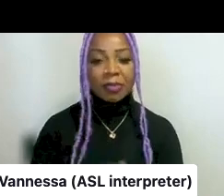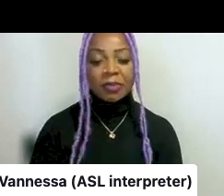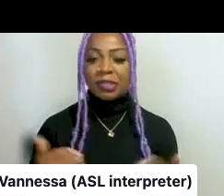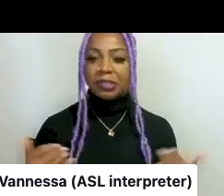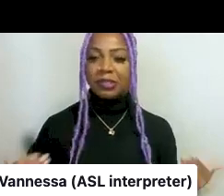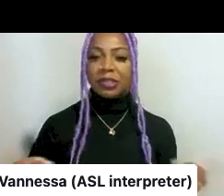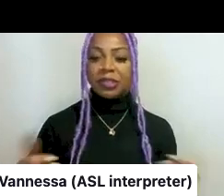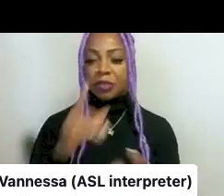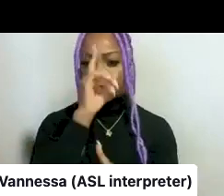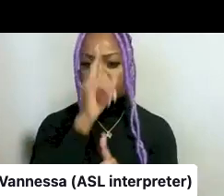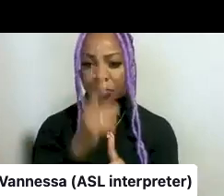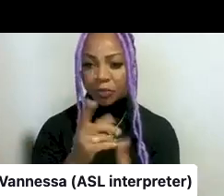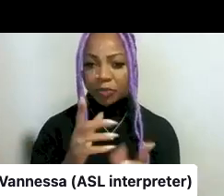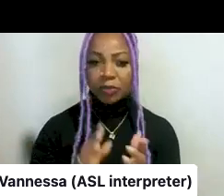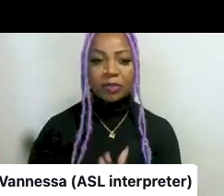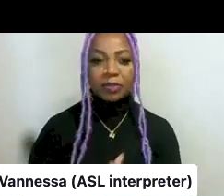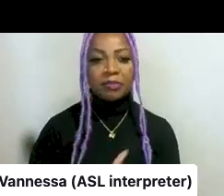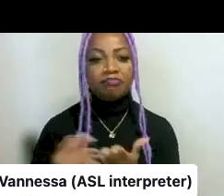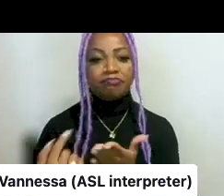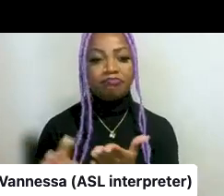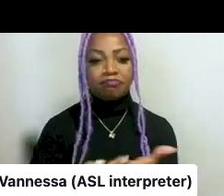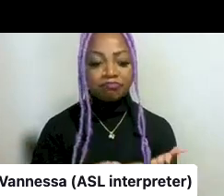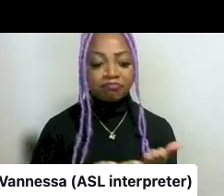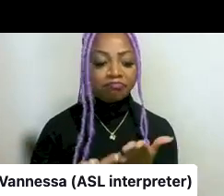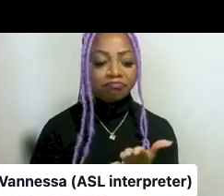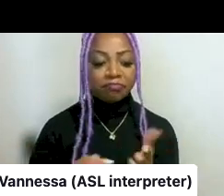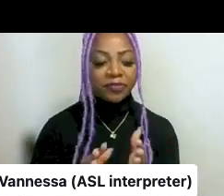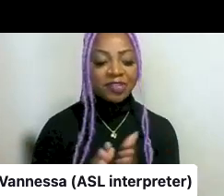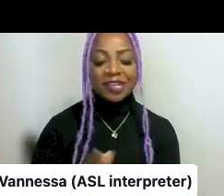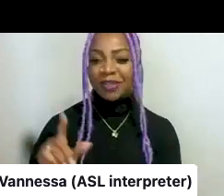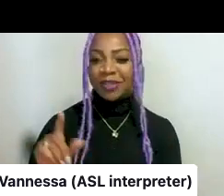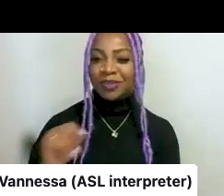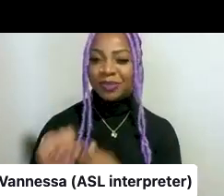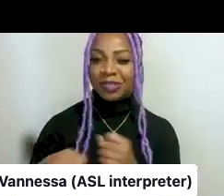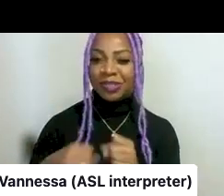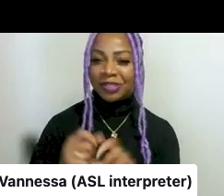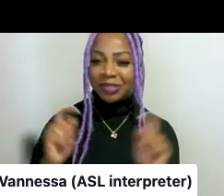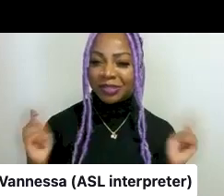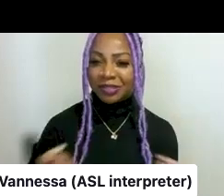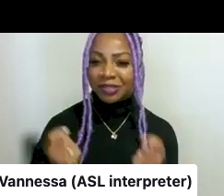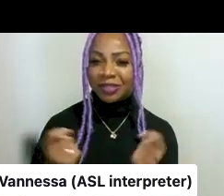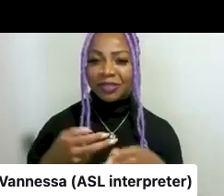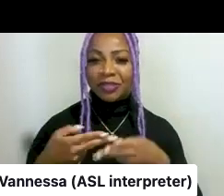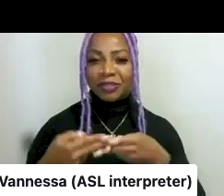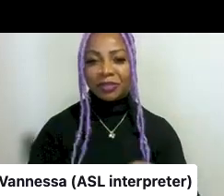the book that we did on the occasion of our 20 year anniversary called Future Books.